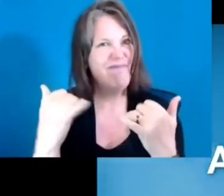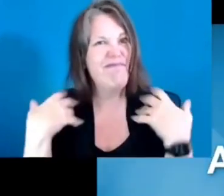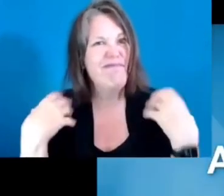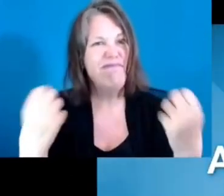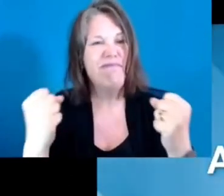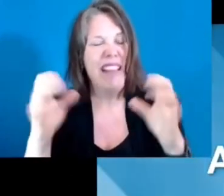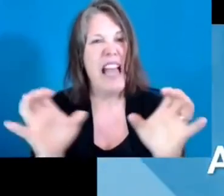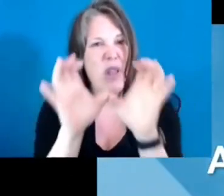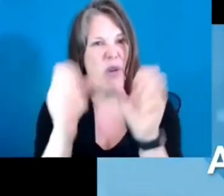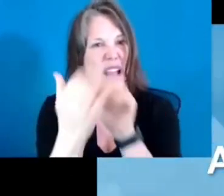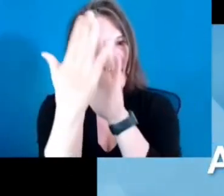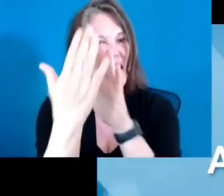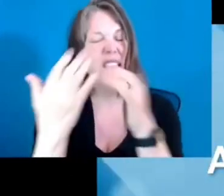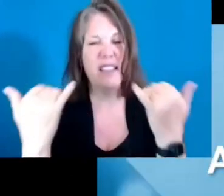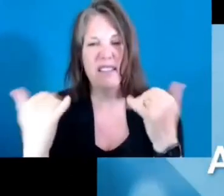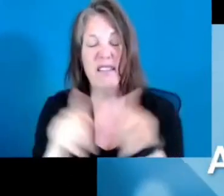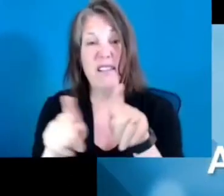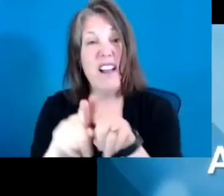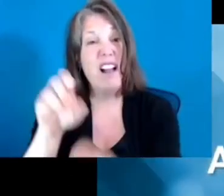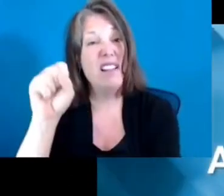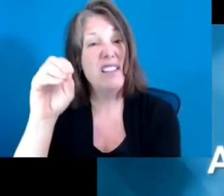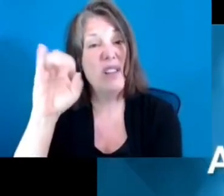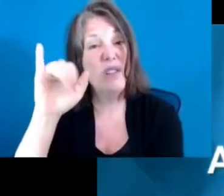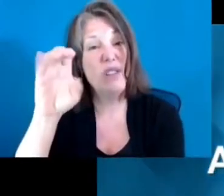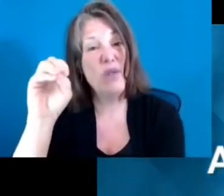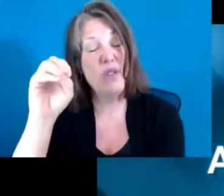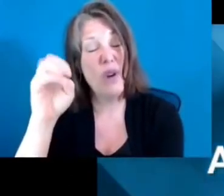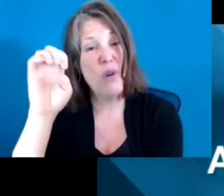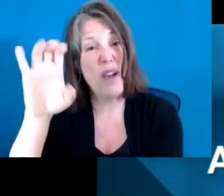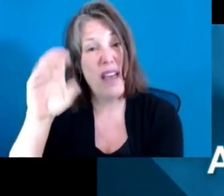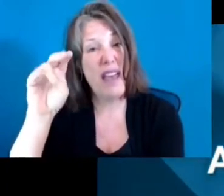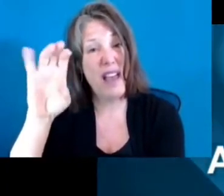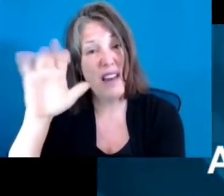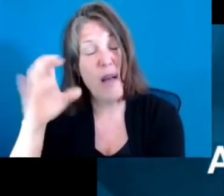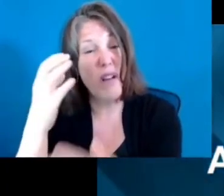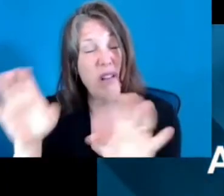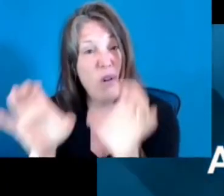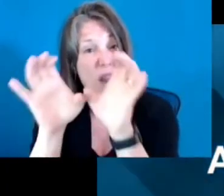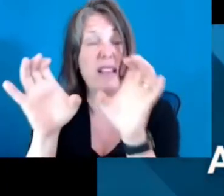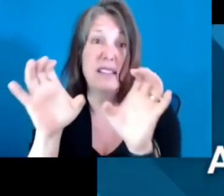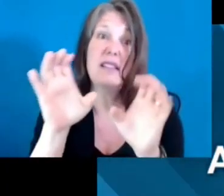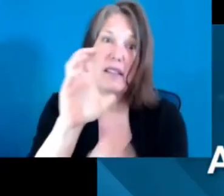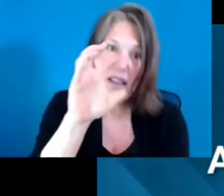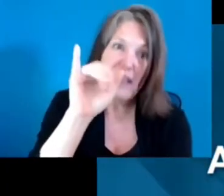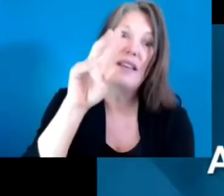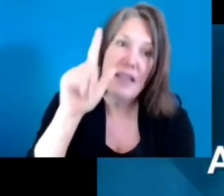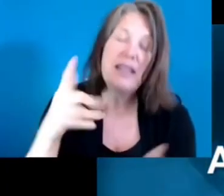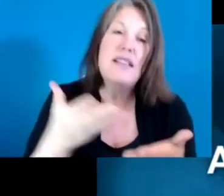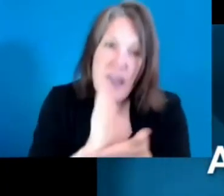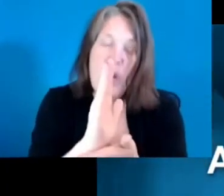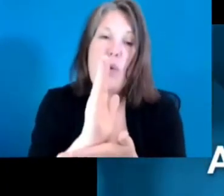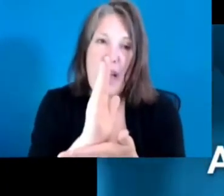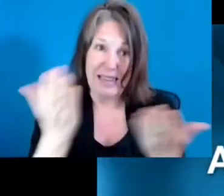a civil rights crisis, certainly in the United States, but actually in many places around the world, as there is really a